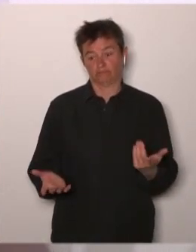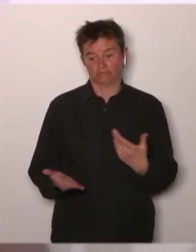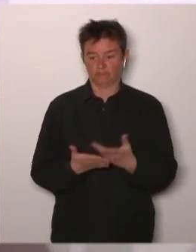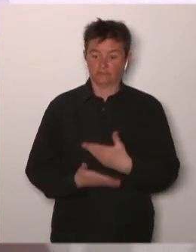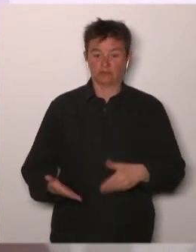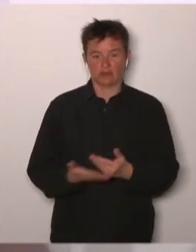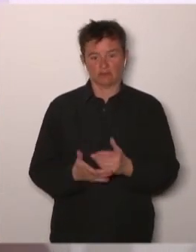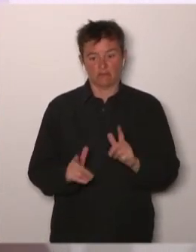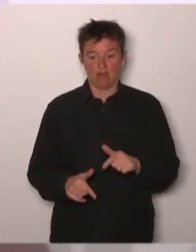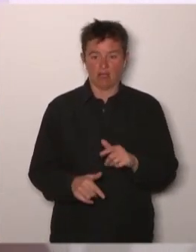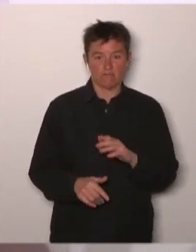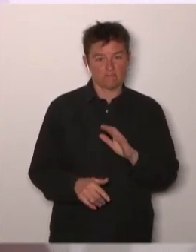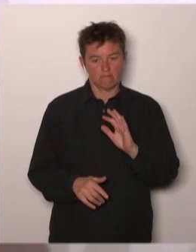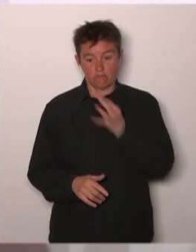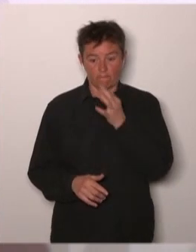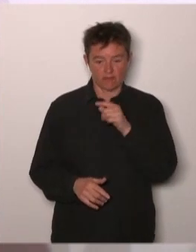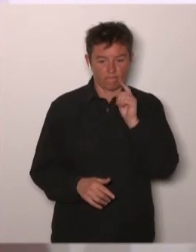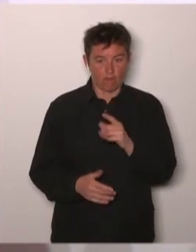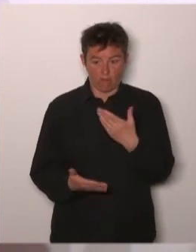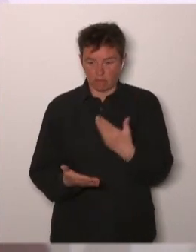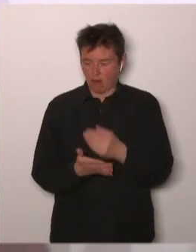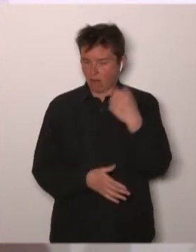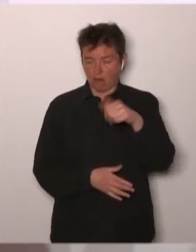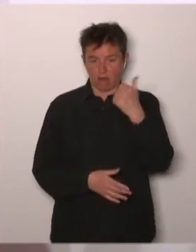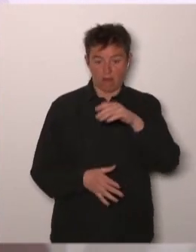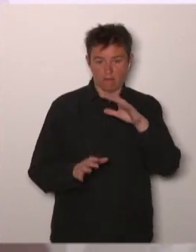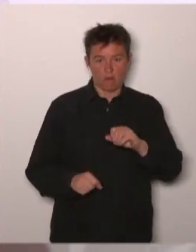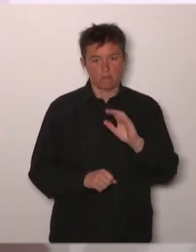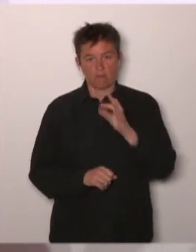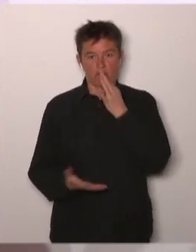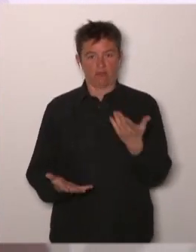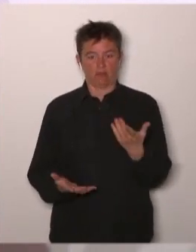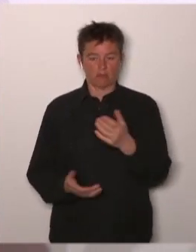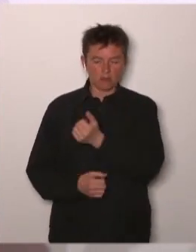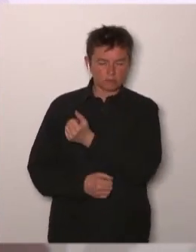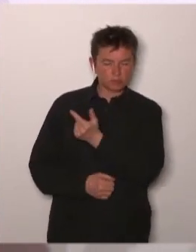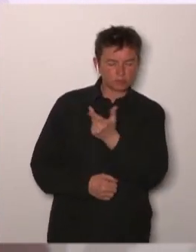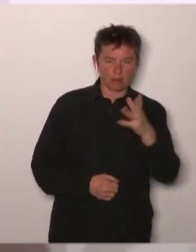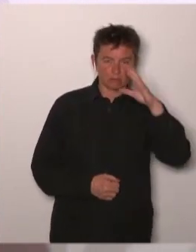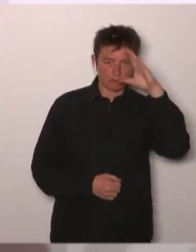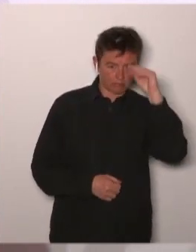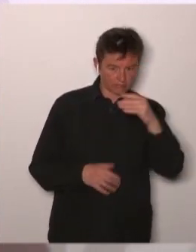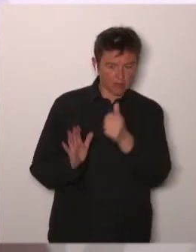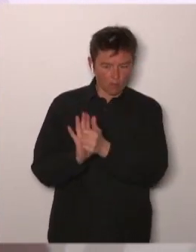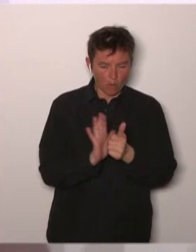and I think all the actors that have been I would say instrumental in putting all this European agenda